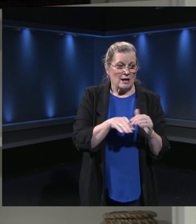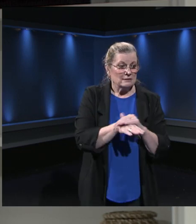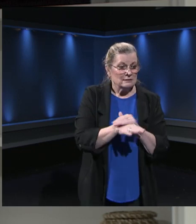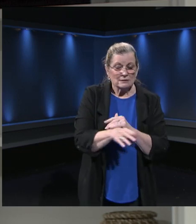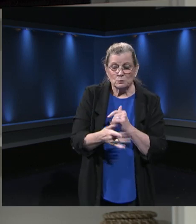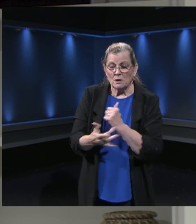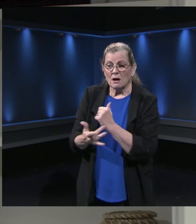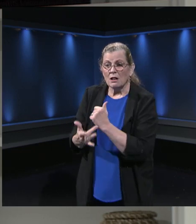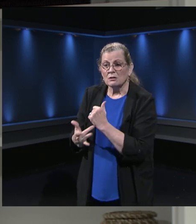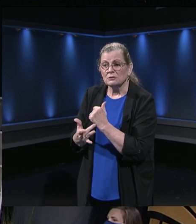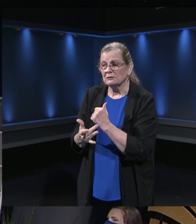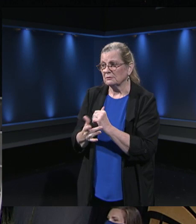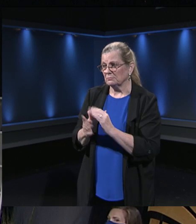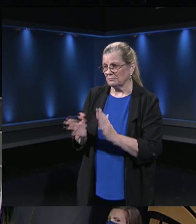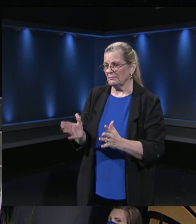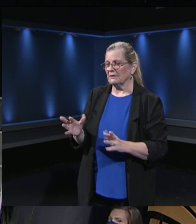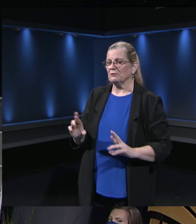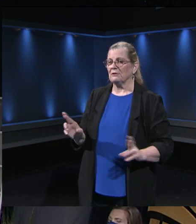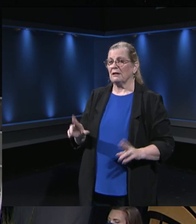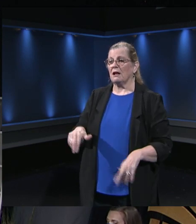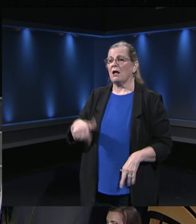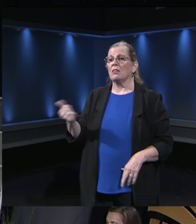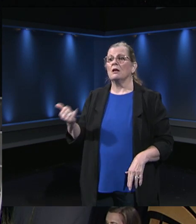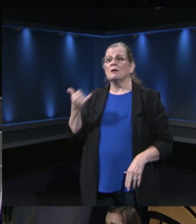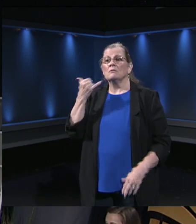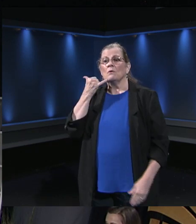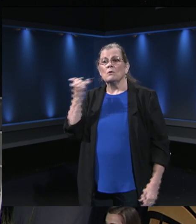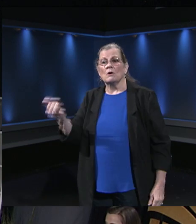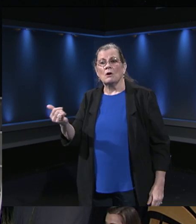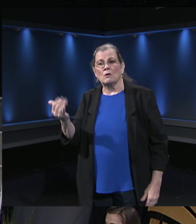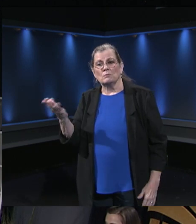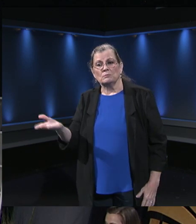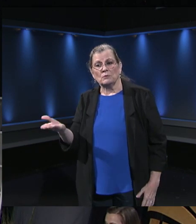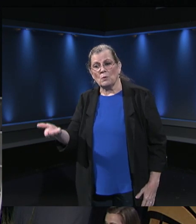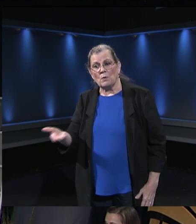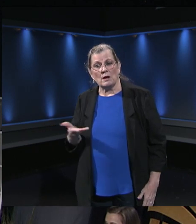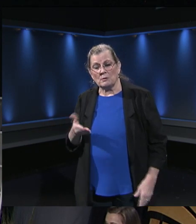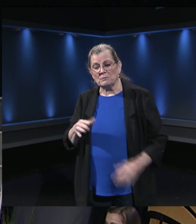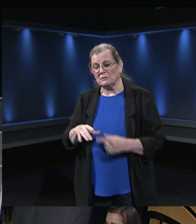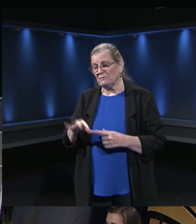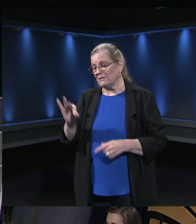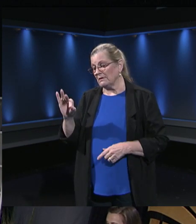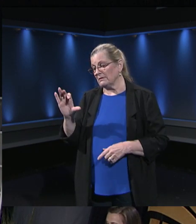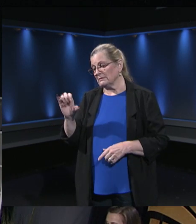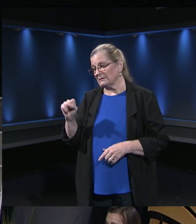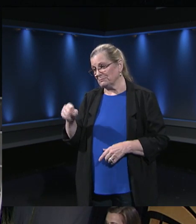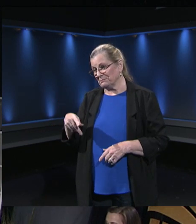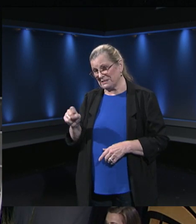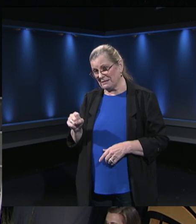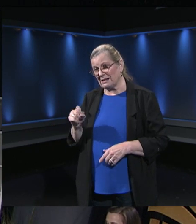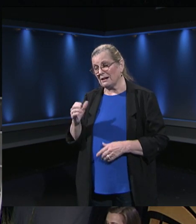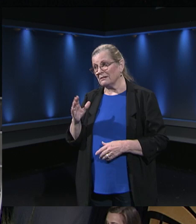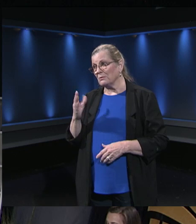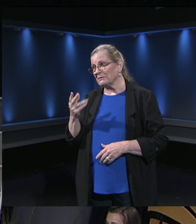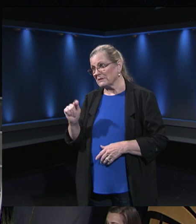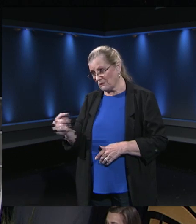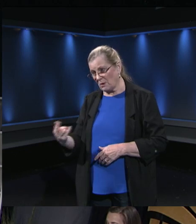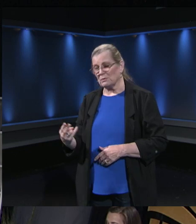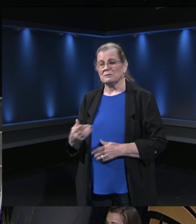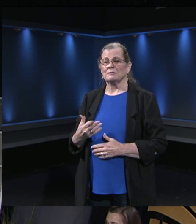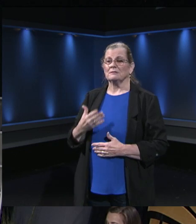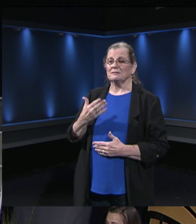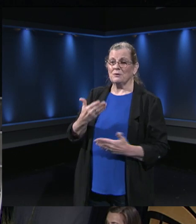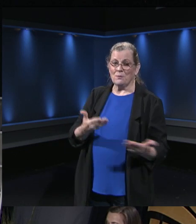successful. Let's take another phone call. Caller, welcome to the community town hall. Hello, good afternoon. Good afternoon.